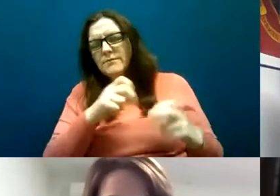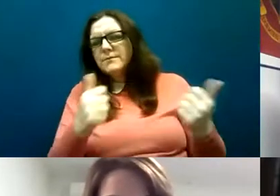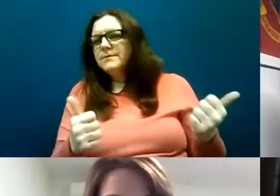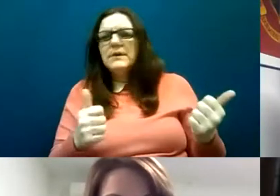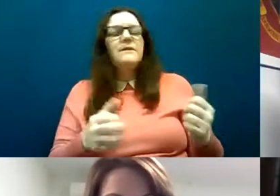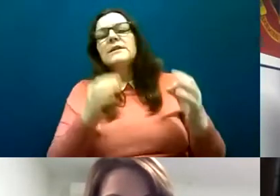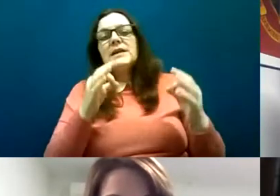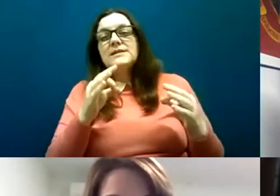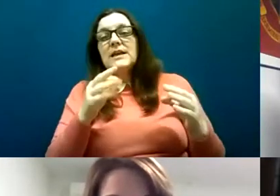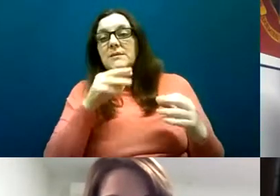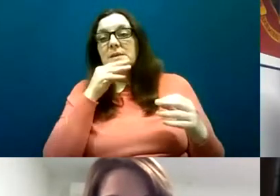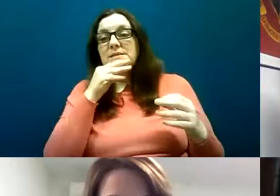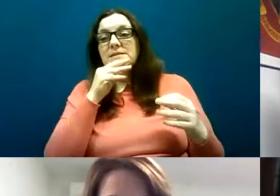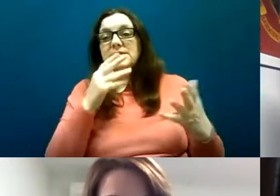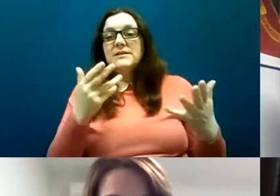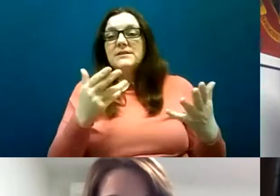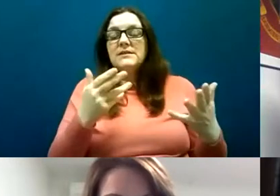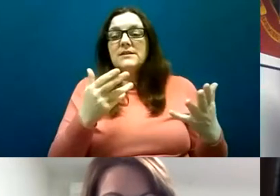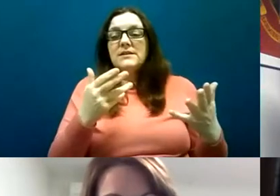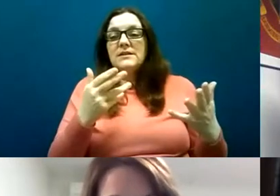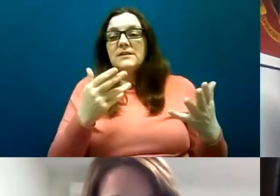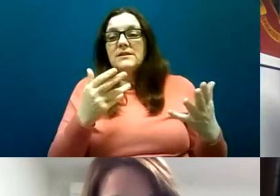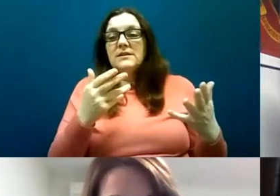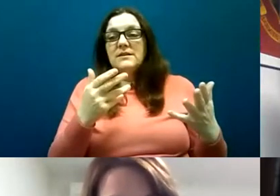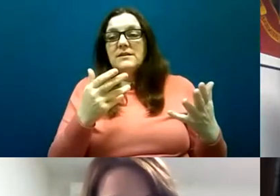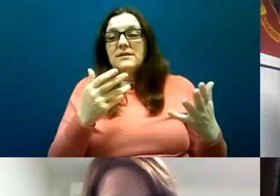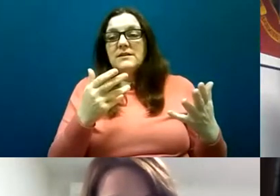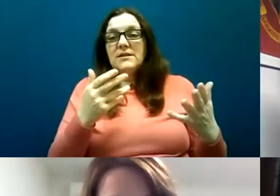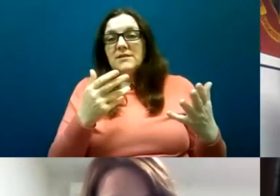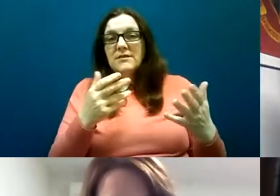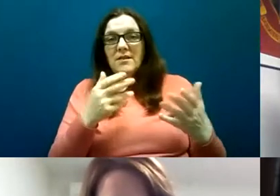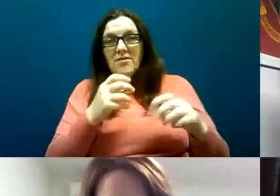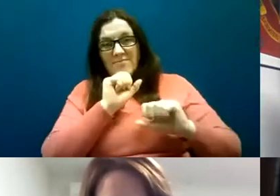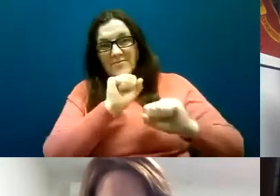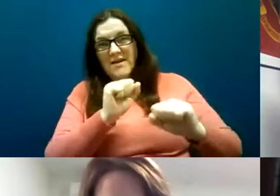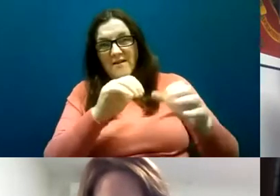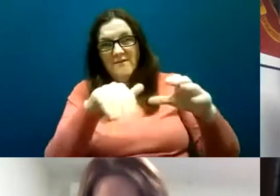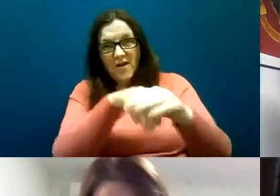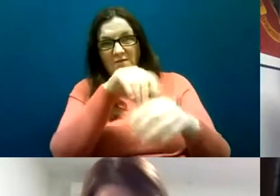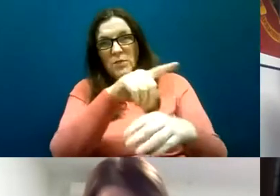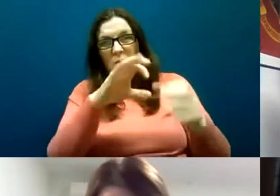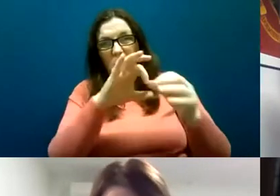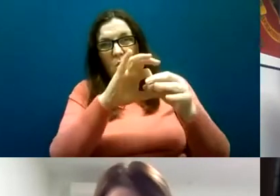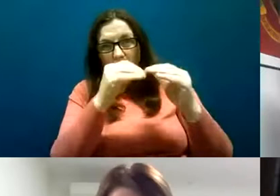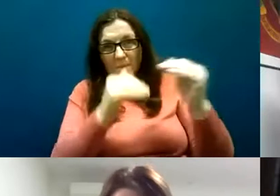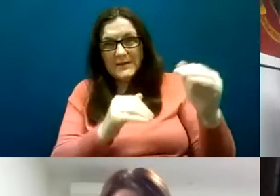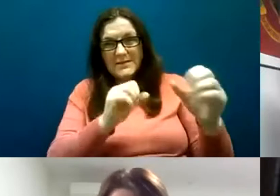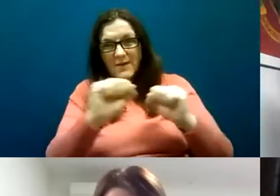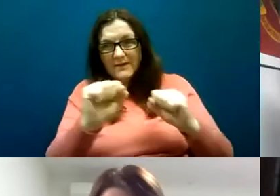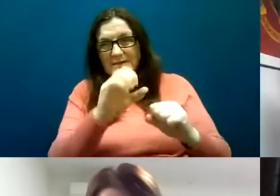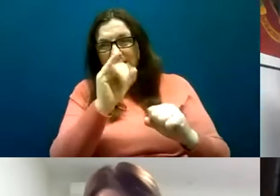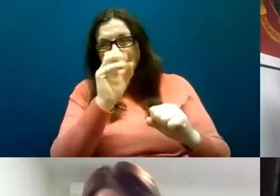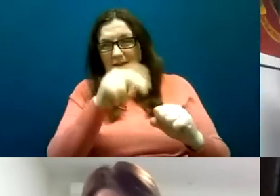hear almost from the other side of the sector and the issue in terms of engaging with the homeless service and the involvement of the Simon community